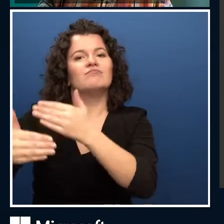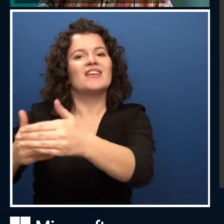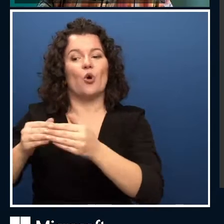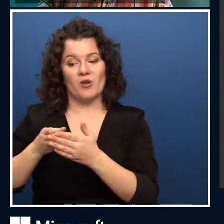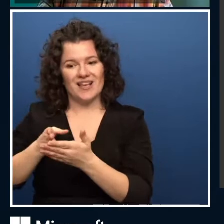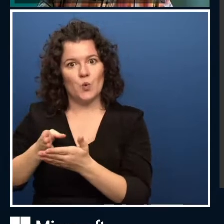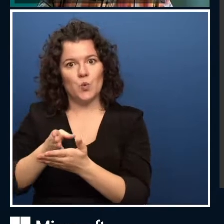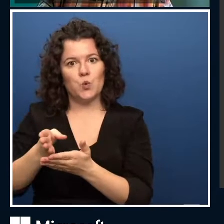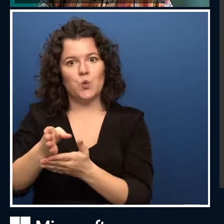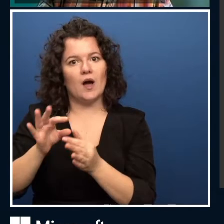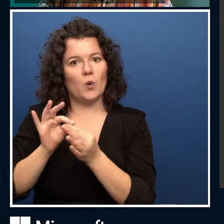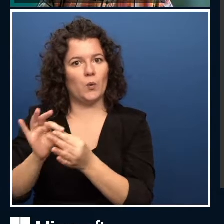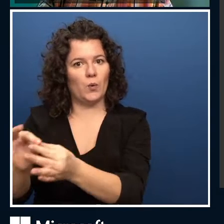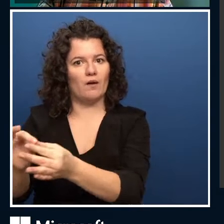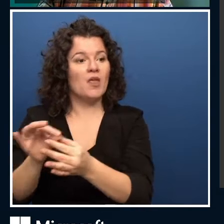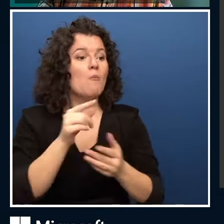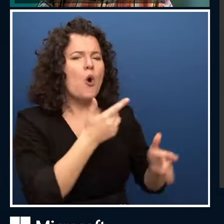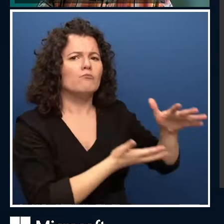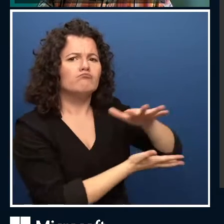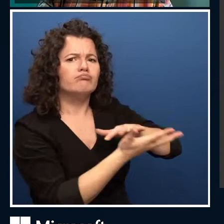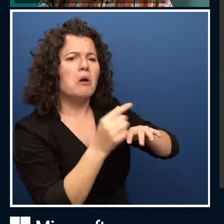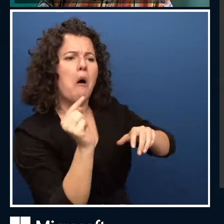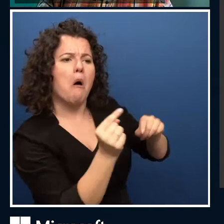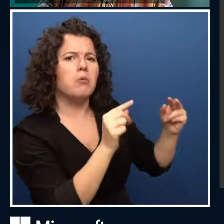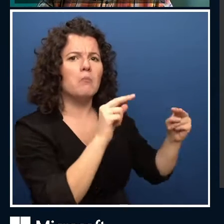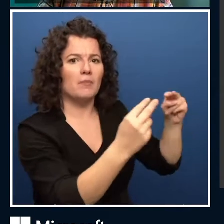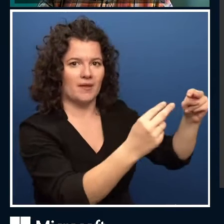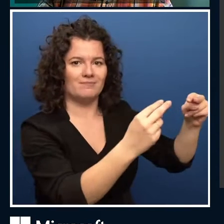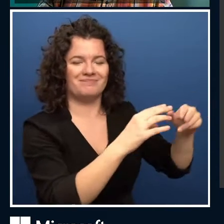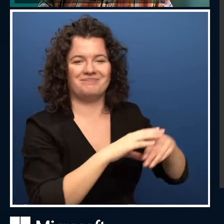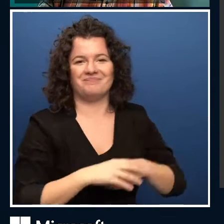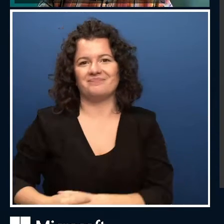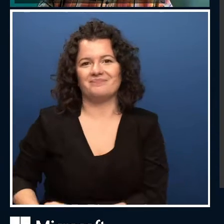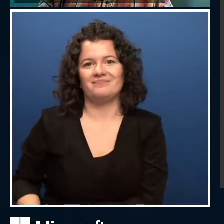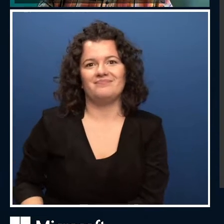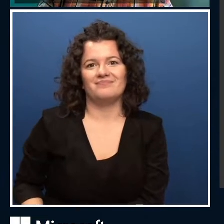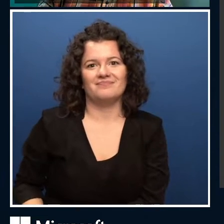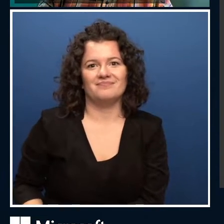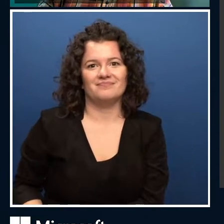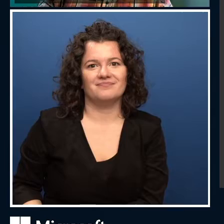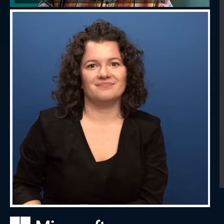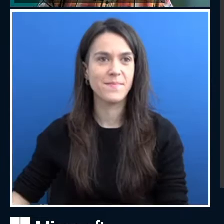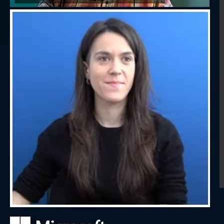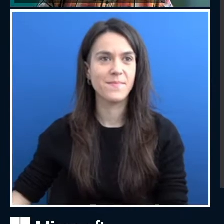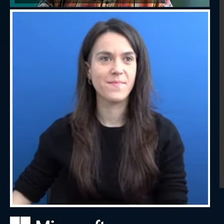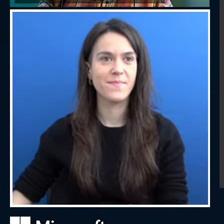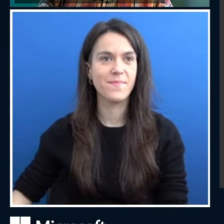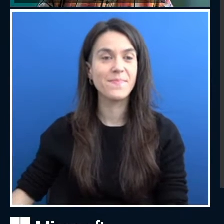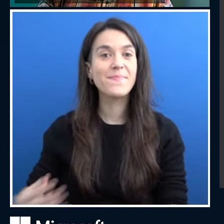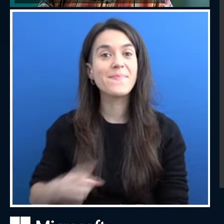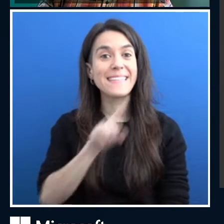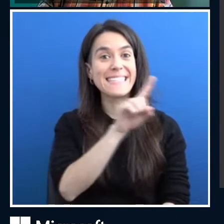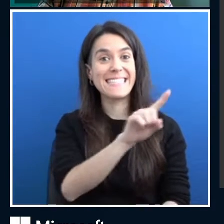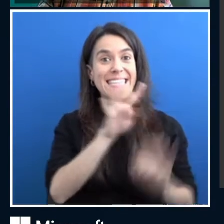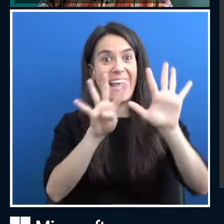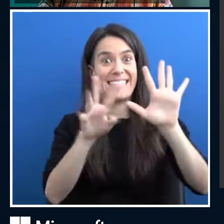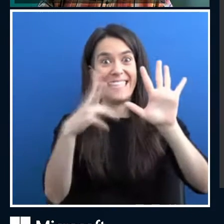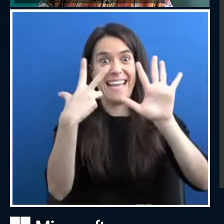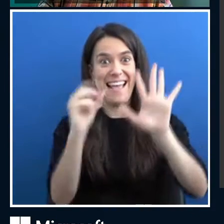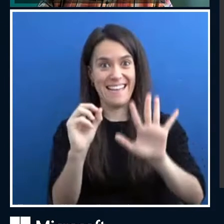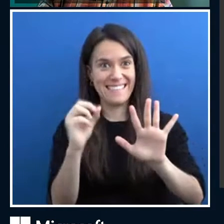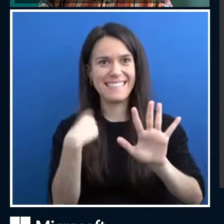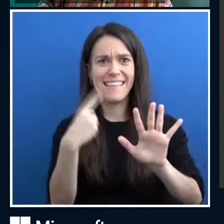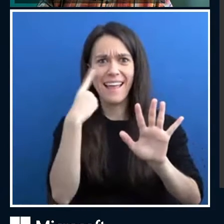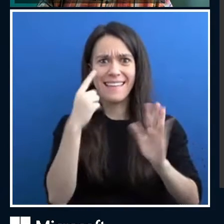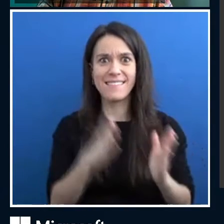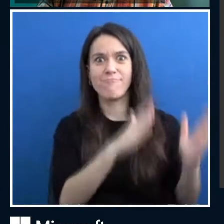in the 80s, expert systems, so knowledge based systems, if this happens, then next step is this, then next step is this, then next step is